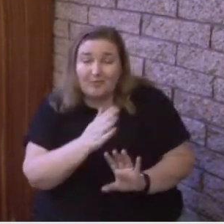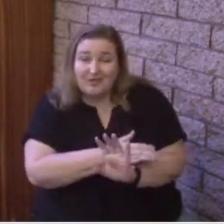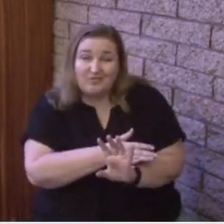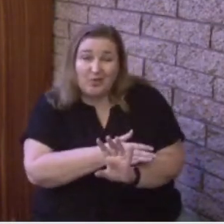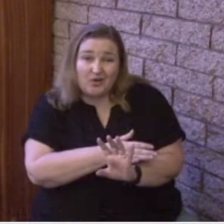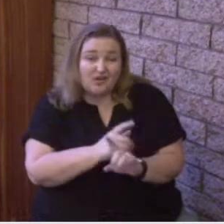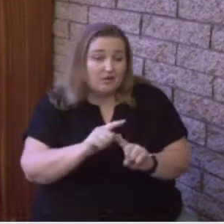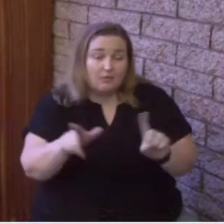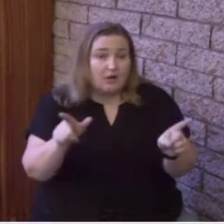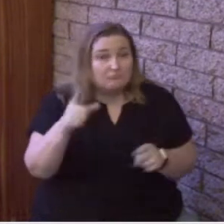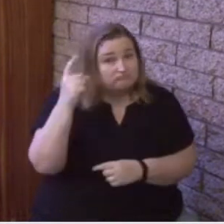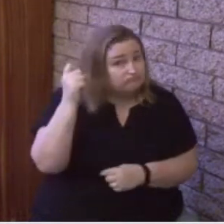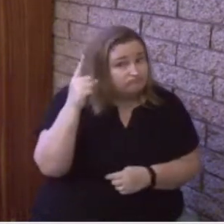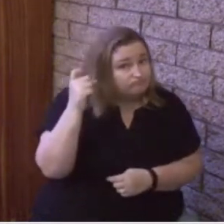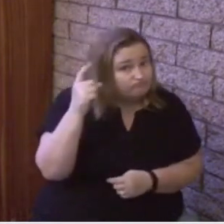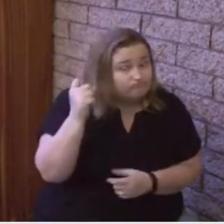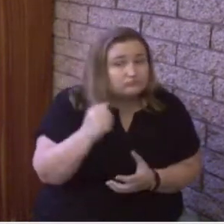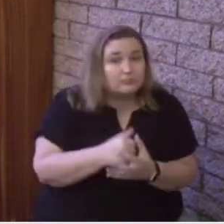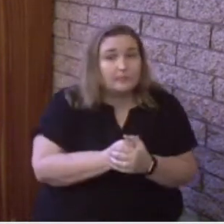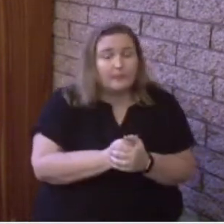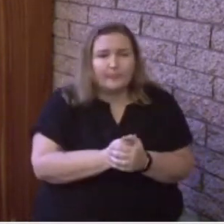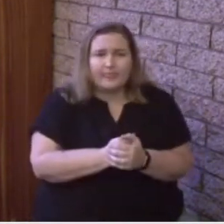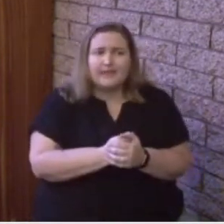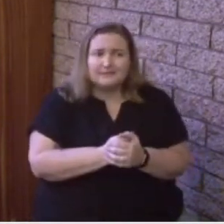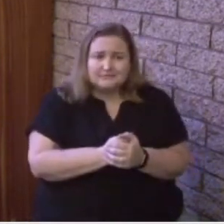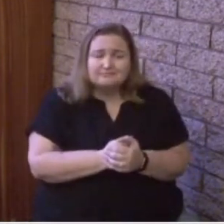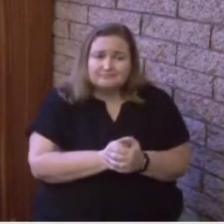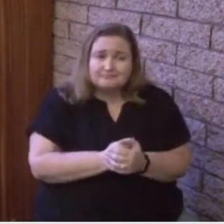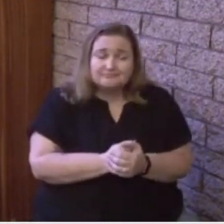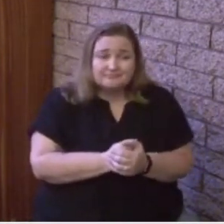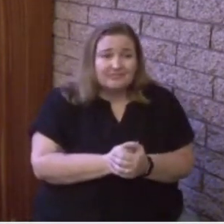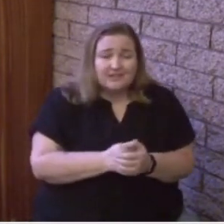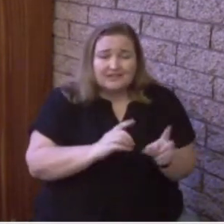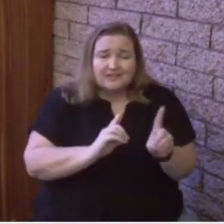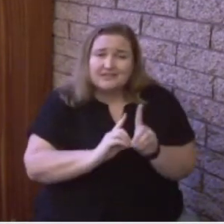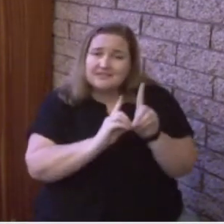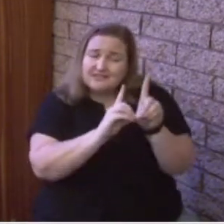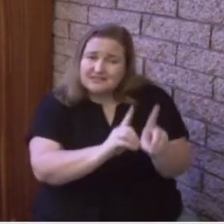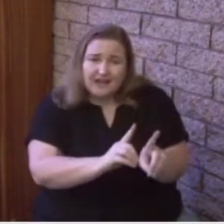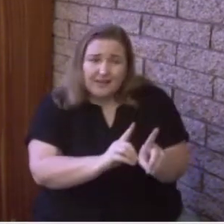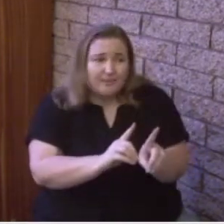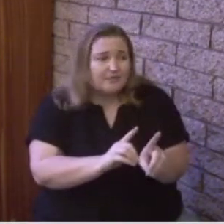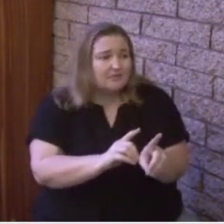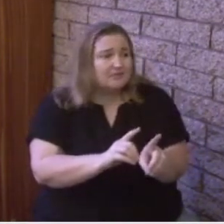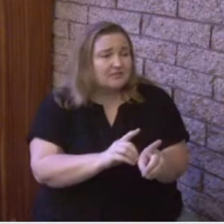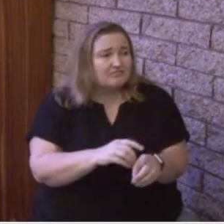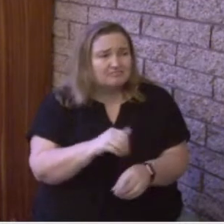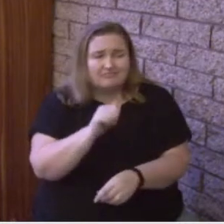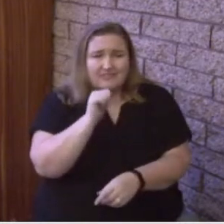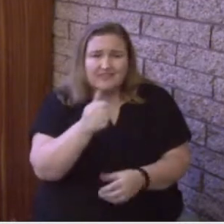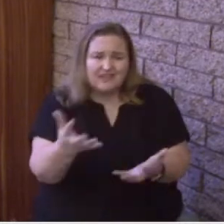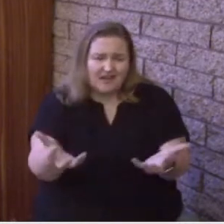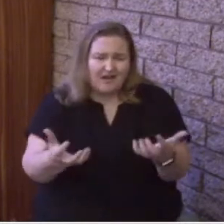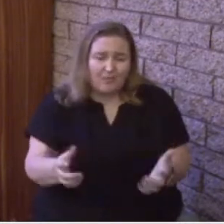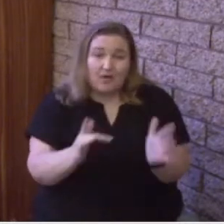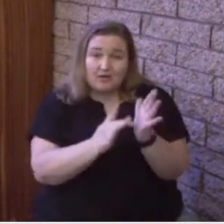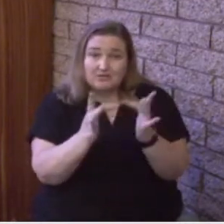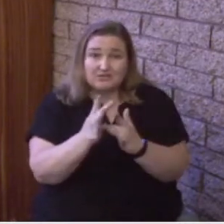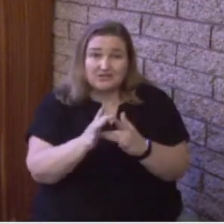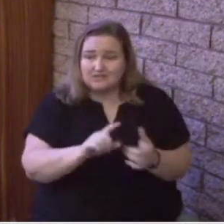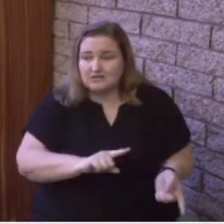Certainly, the disciples did not want for Jesus to leave them. That seems logical. That seems